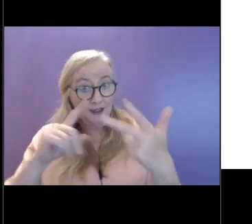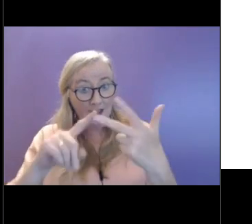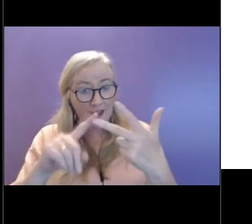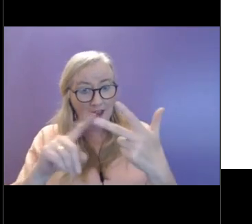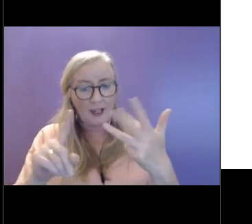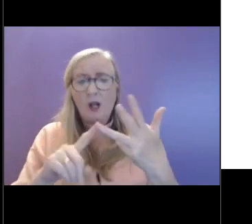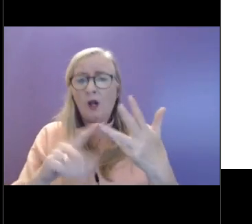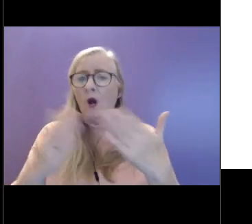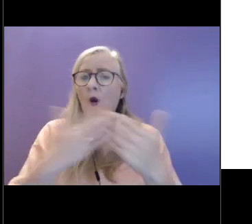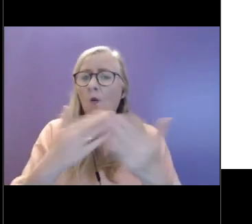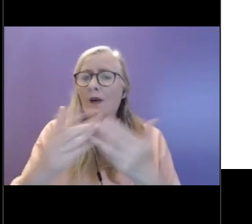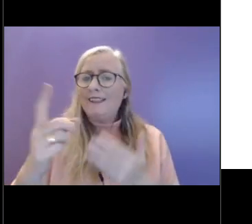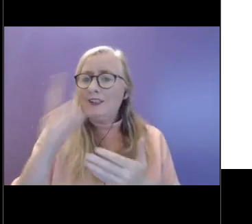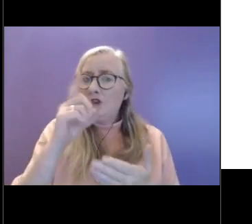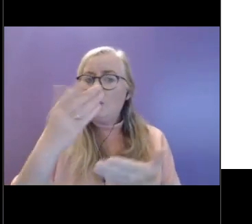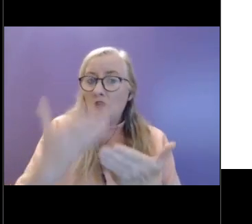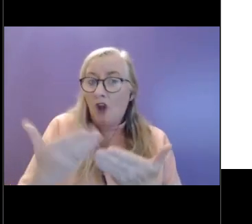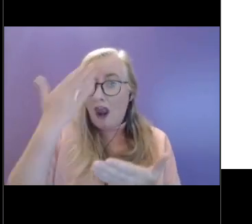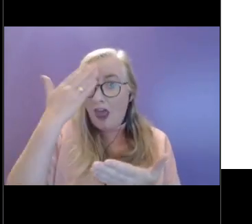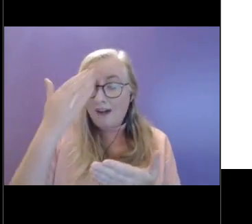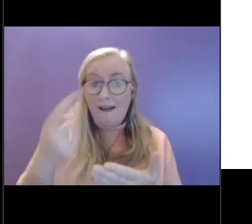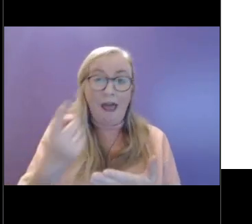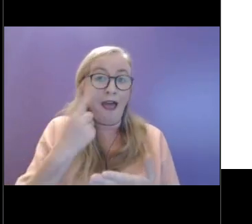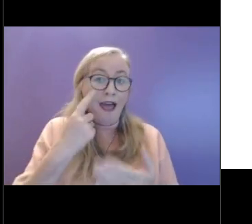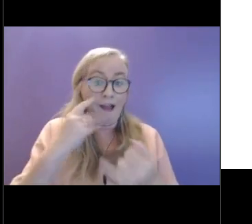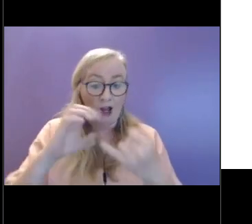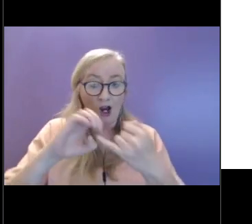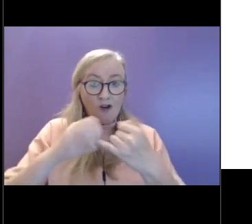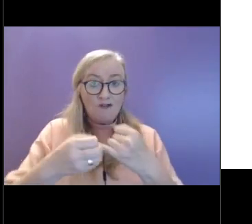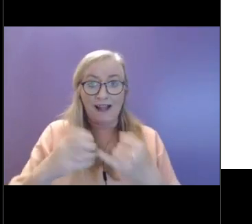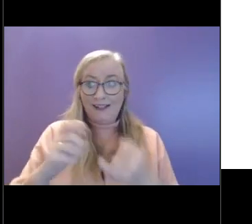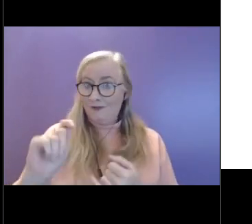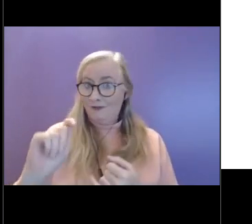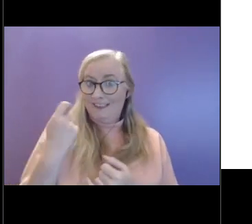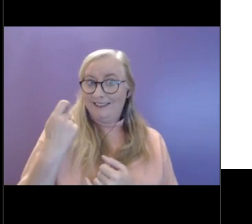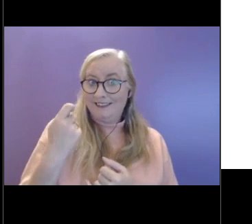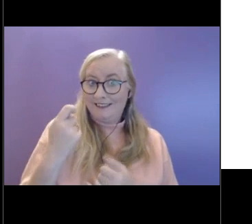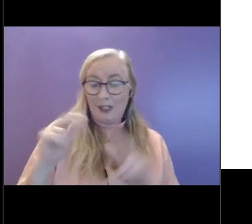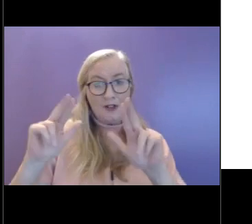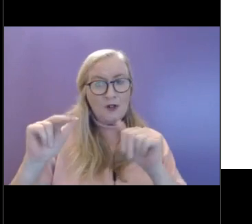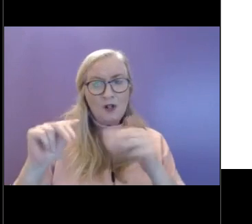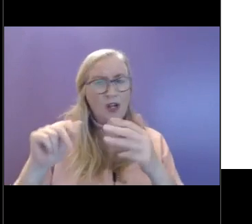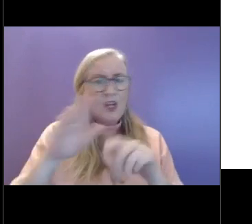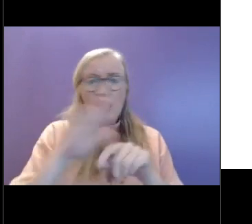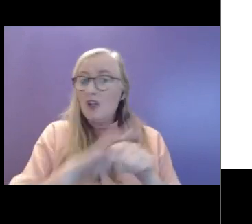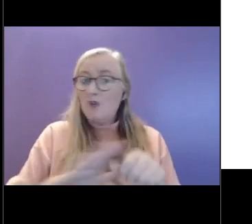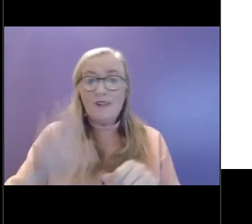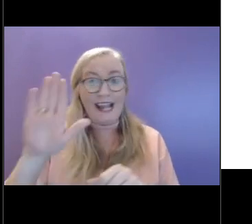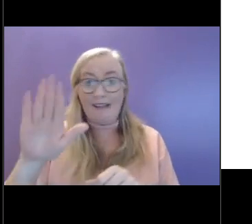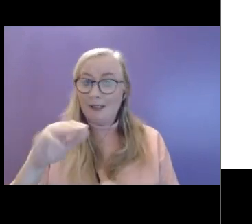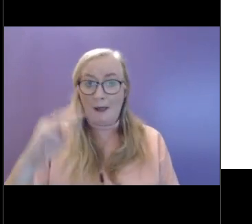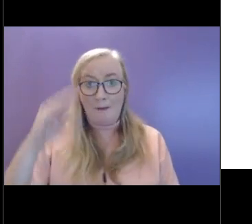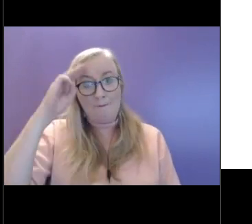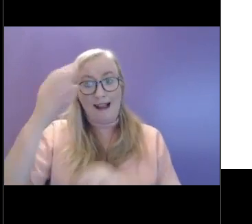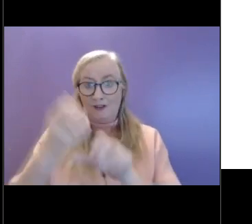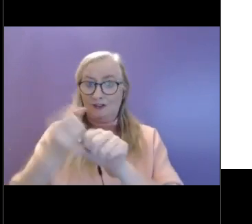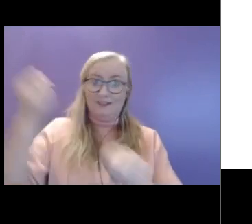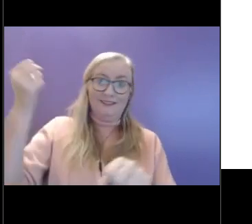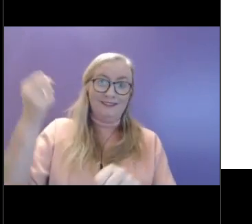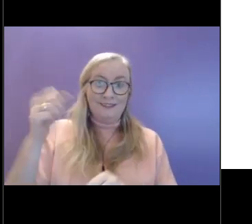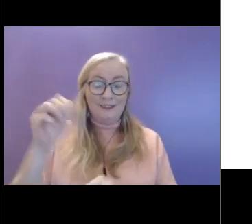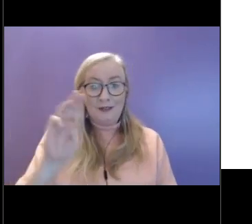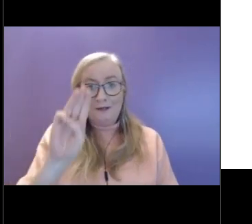you learned or tried out for yourself for the first time recently? Doesn't have to be a master's or a PhD, just